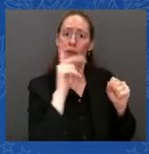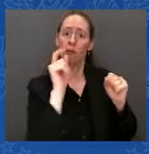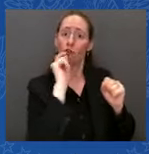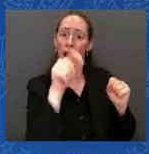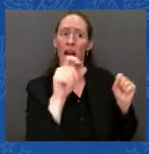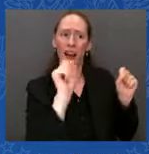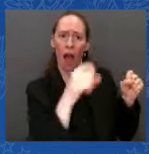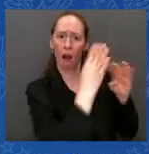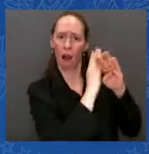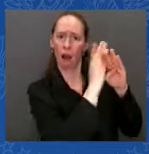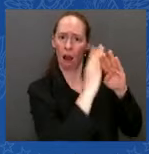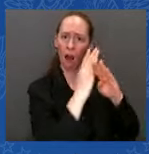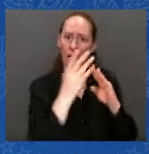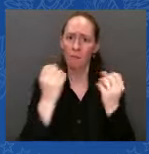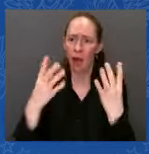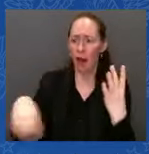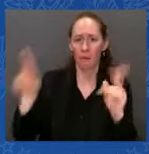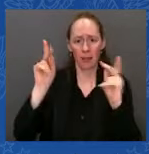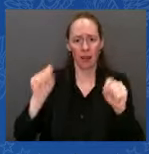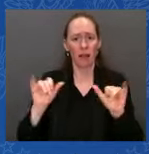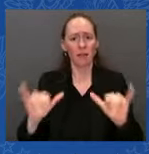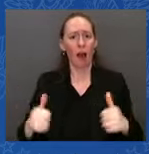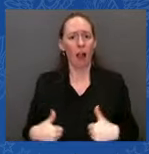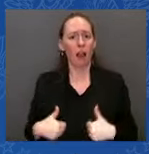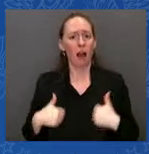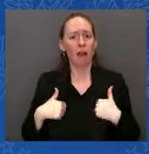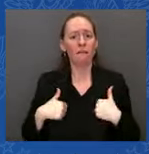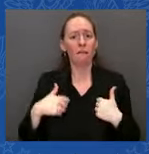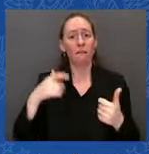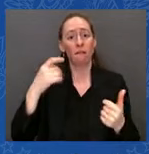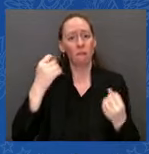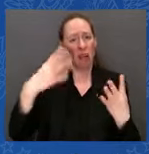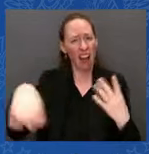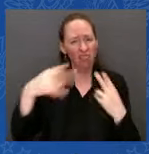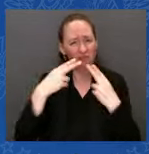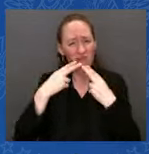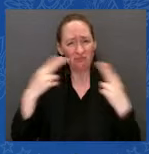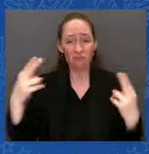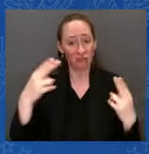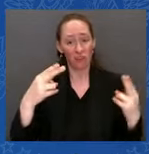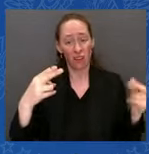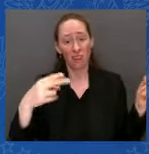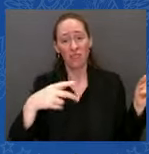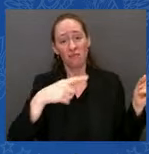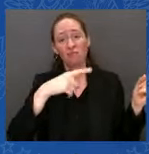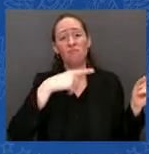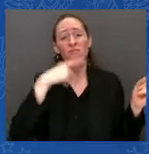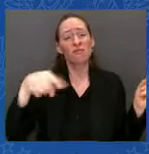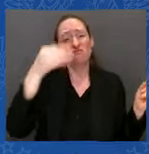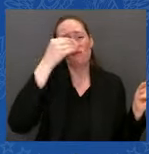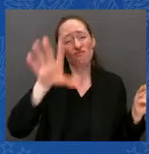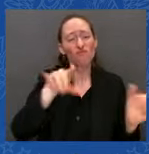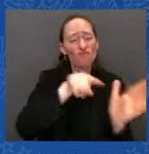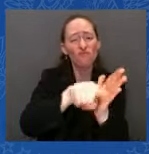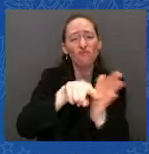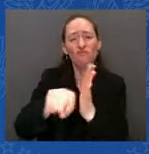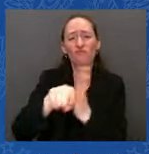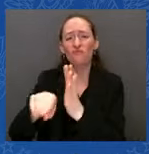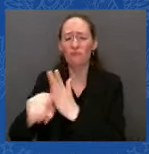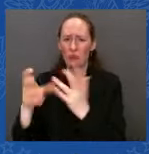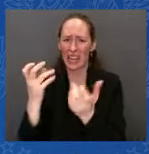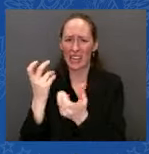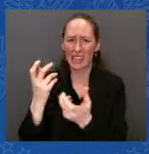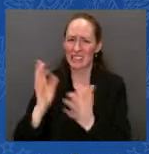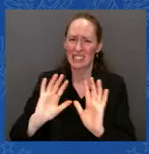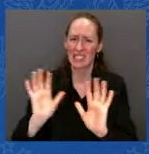Poland is sending armored vehicles. Sweden is donating infantry fighting vehicles. Italy is giving artillery. Denmark and Estonia